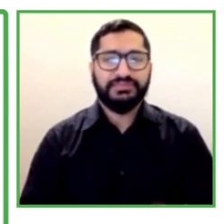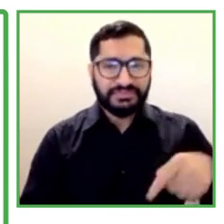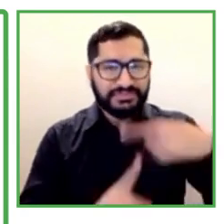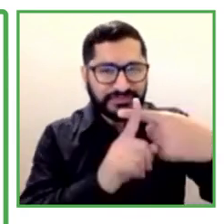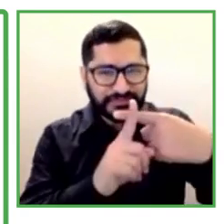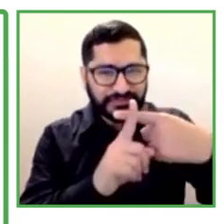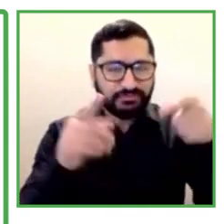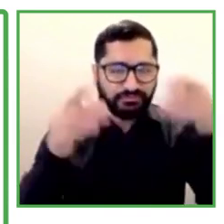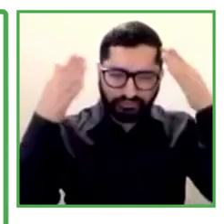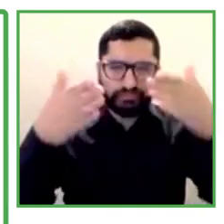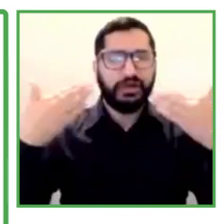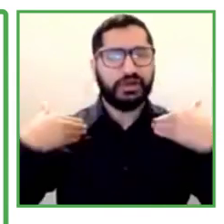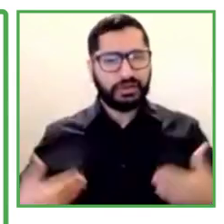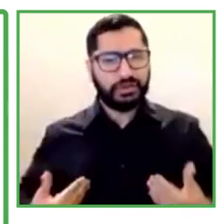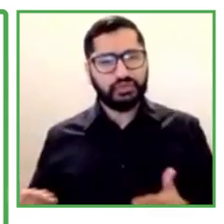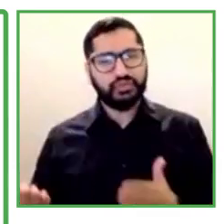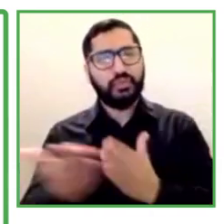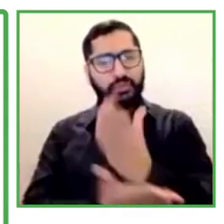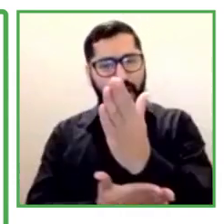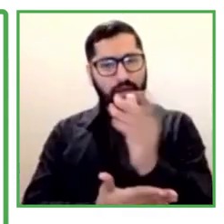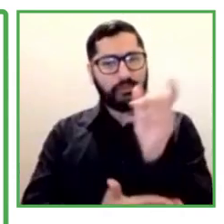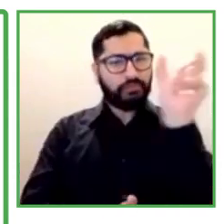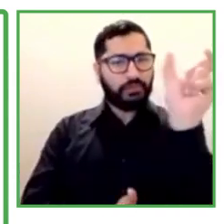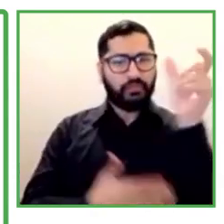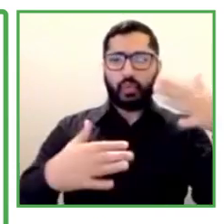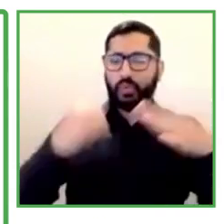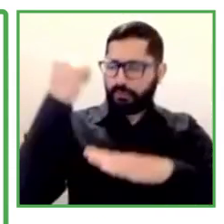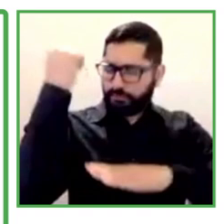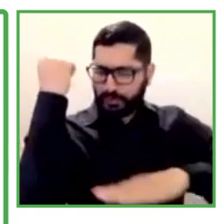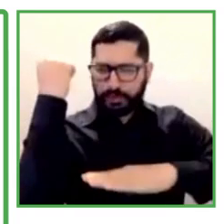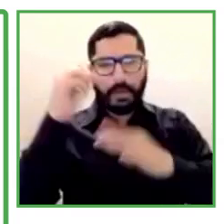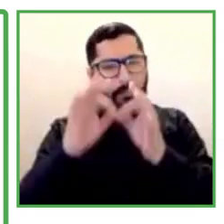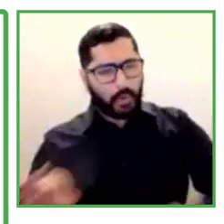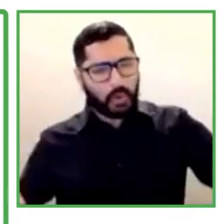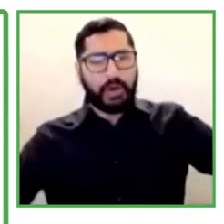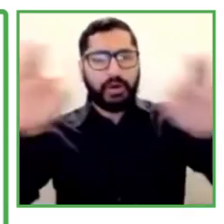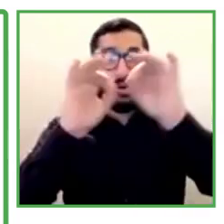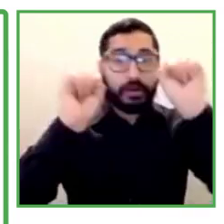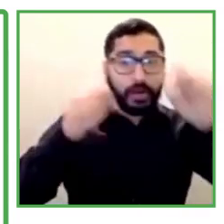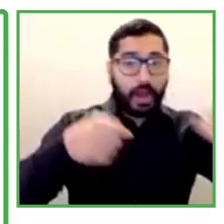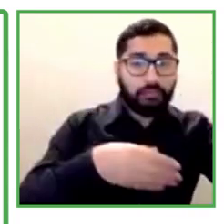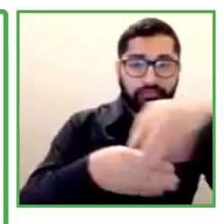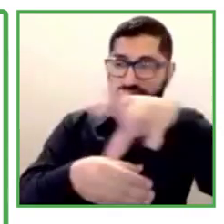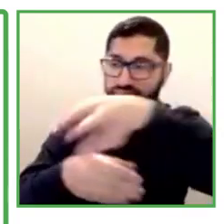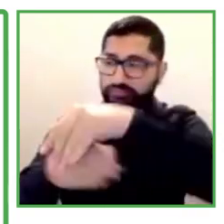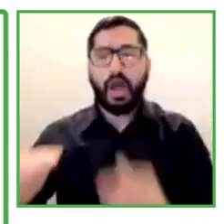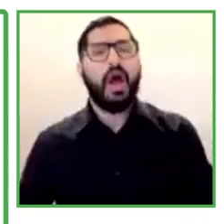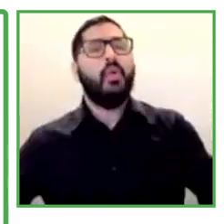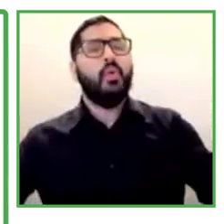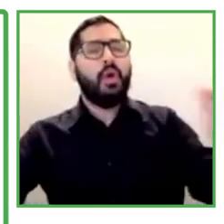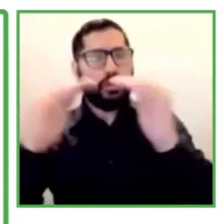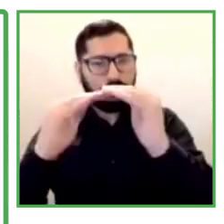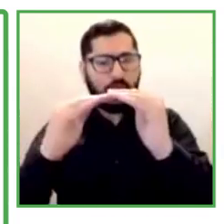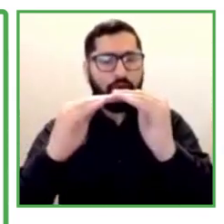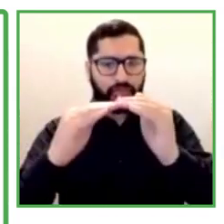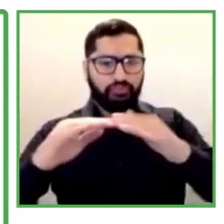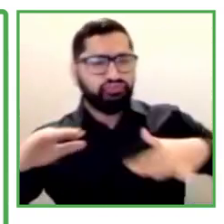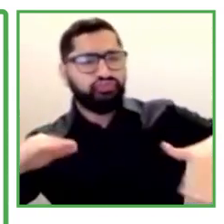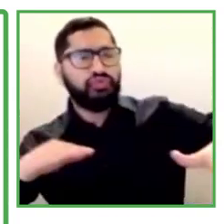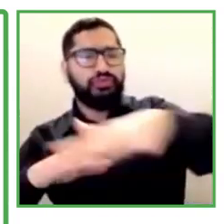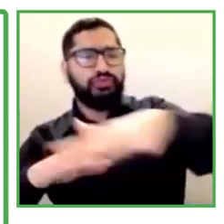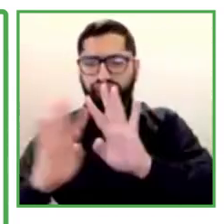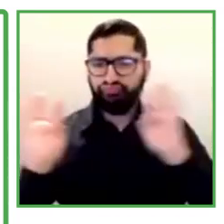participation in society, inclusion has also a significant part for the